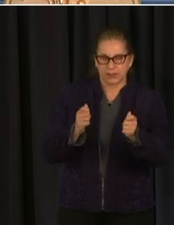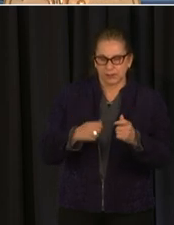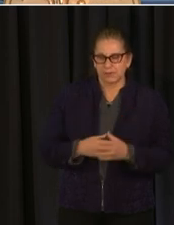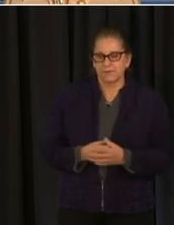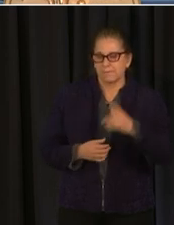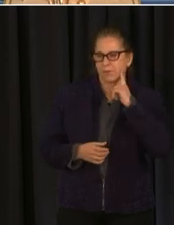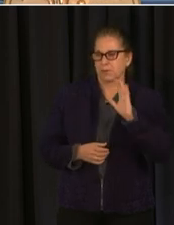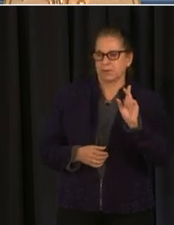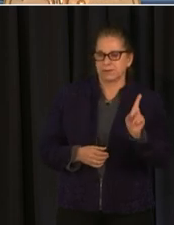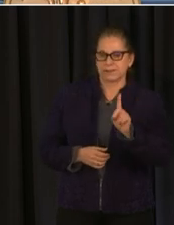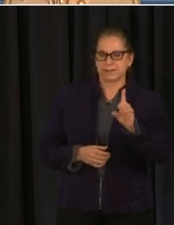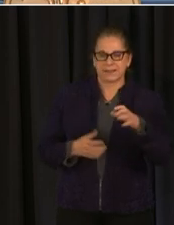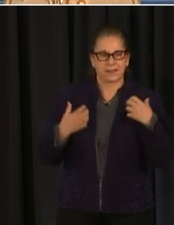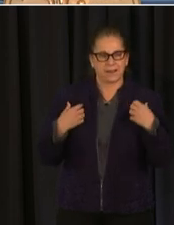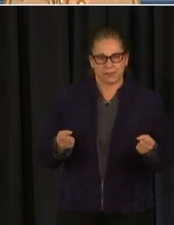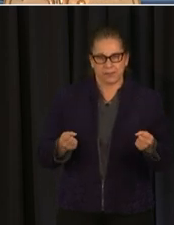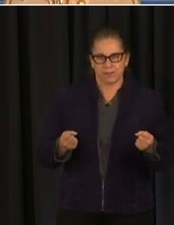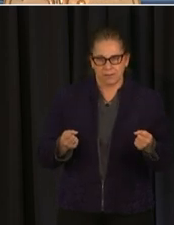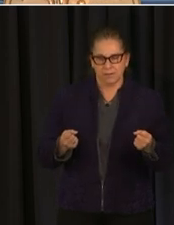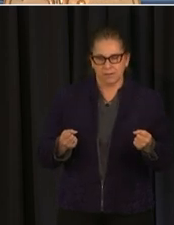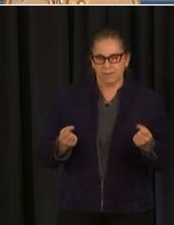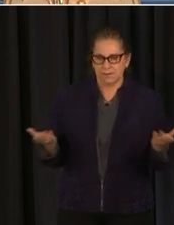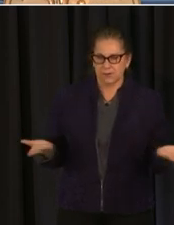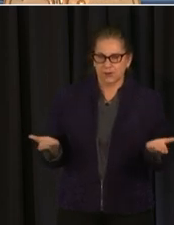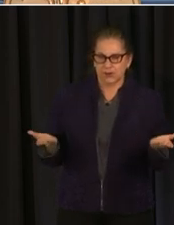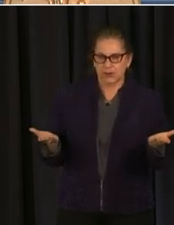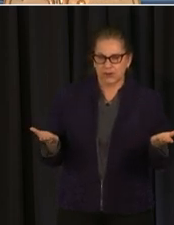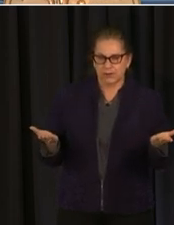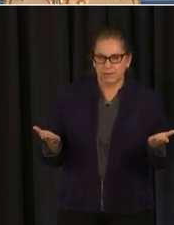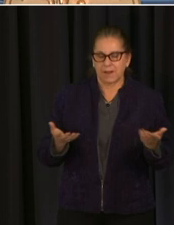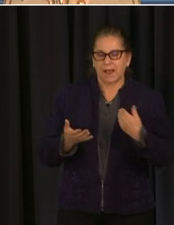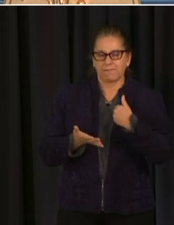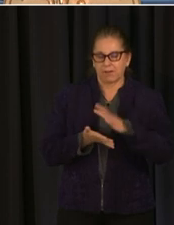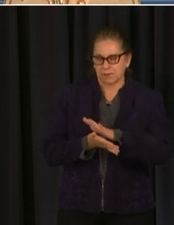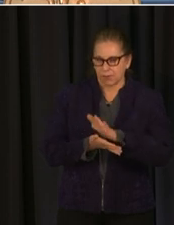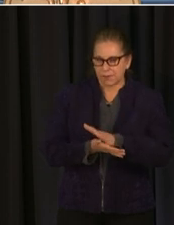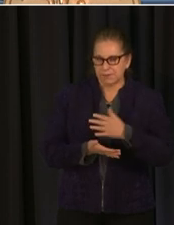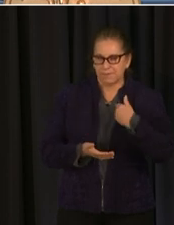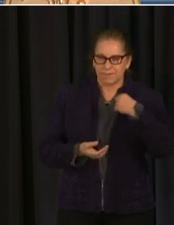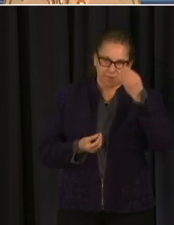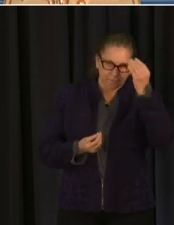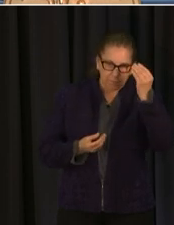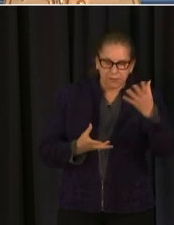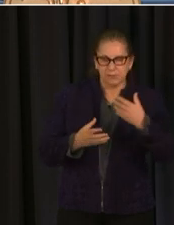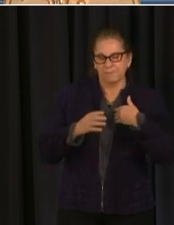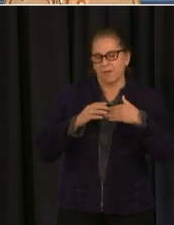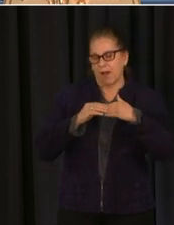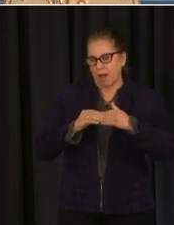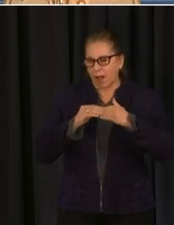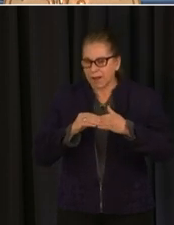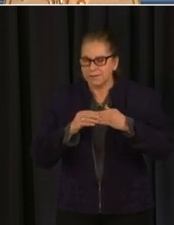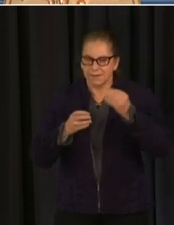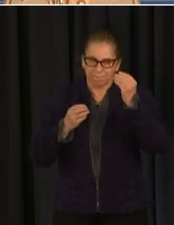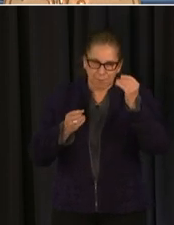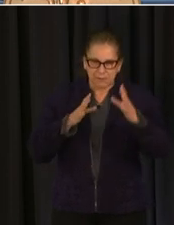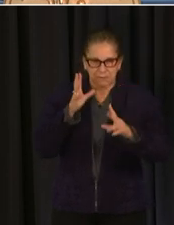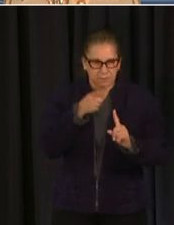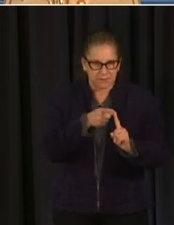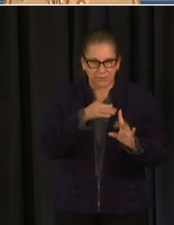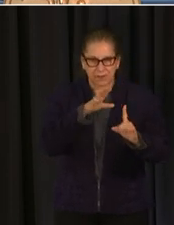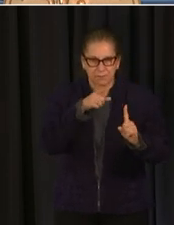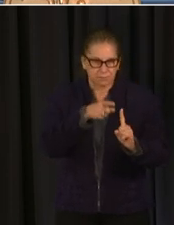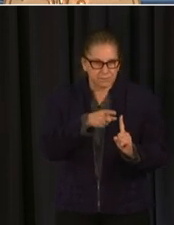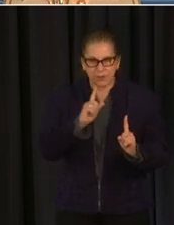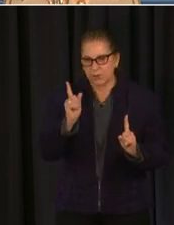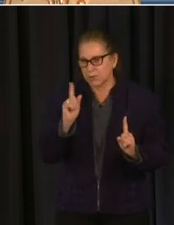uh its guidance uh documents uh in those guidance documents that are very specific about